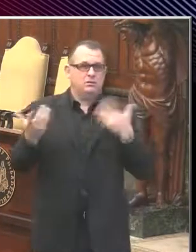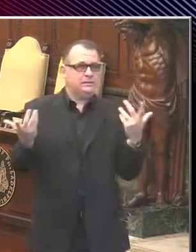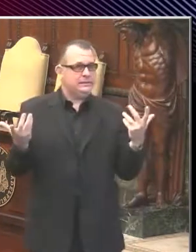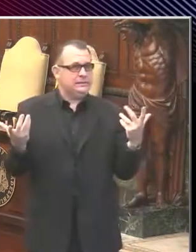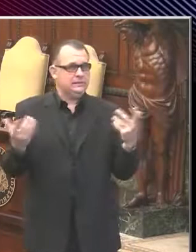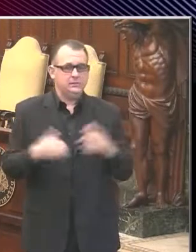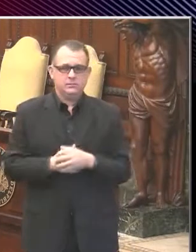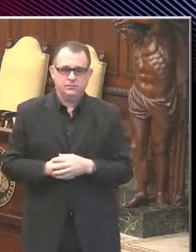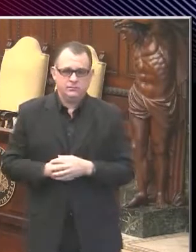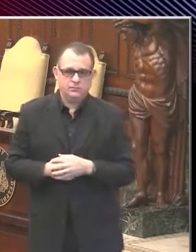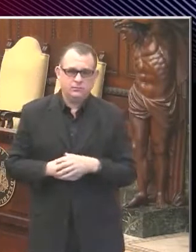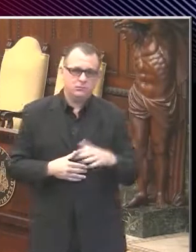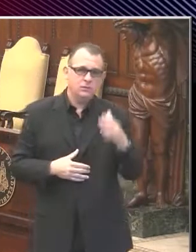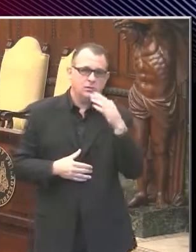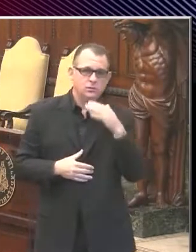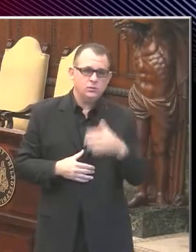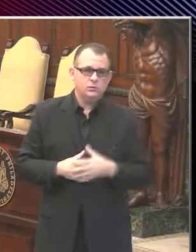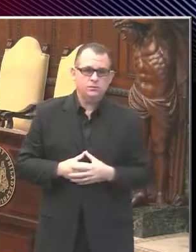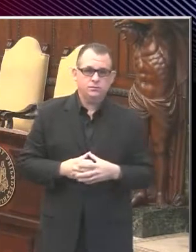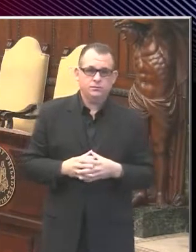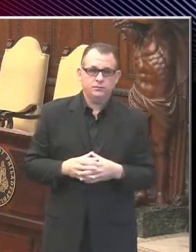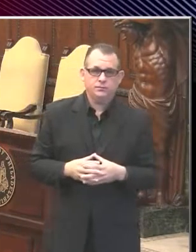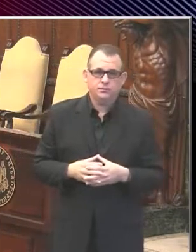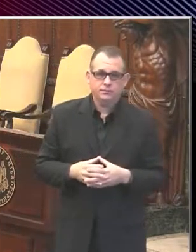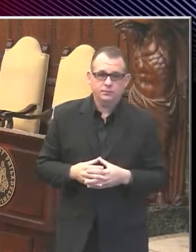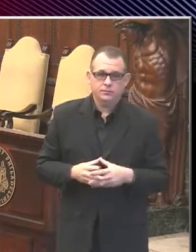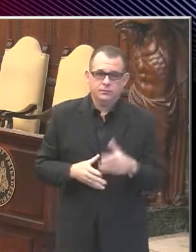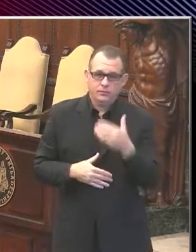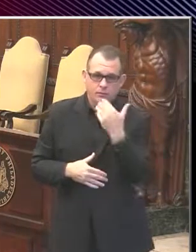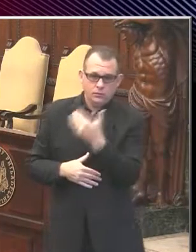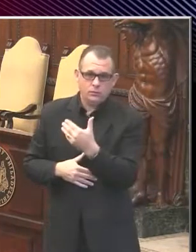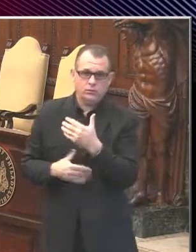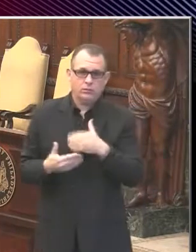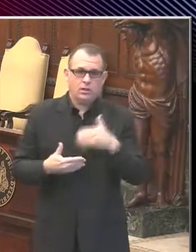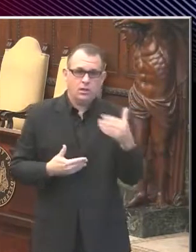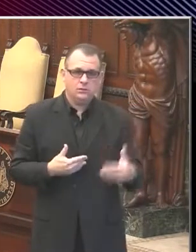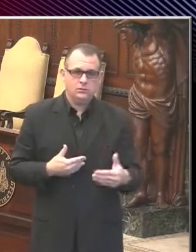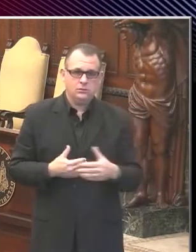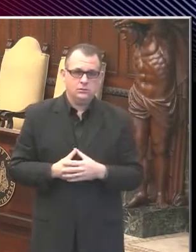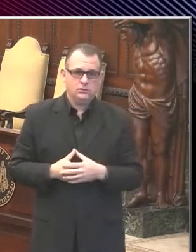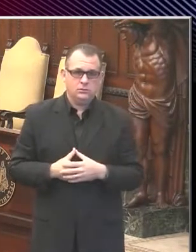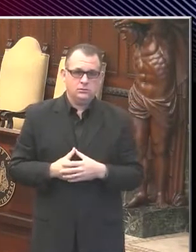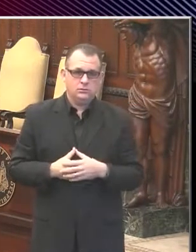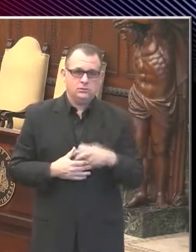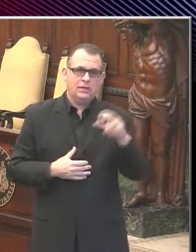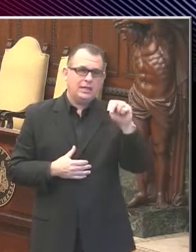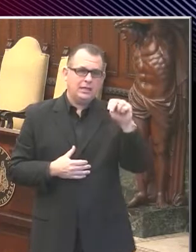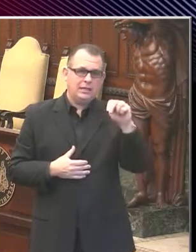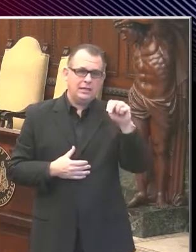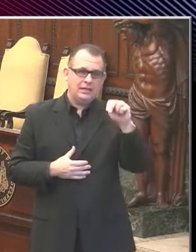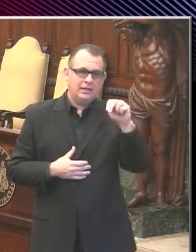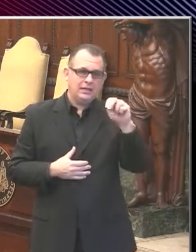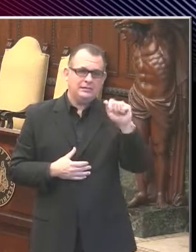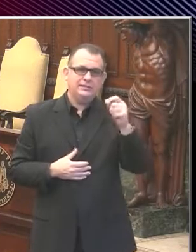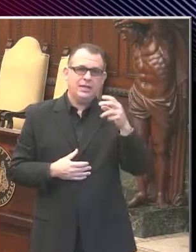Okay. Thank you. Thank you, Laura. Let's go now to Natasha Brown of CBS3.